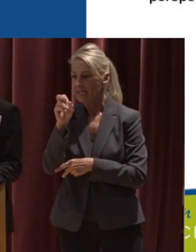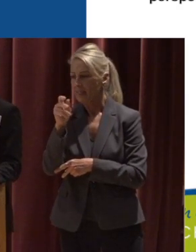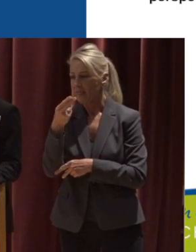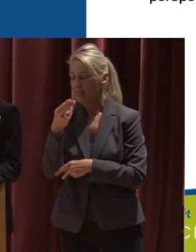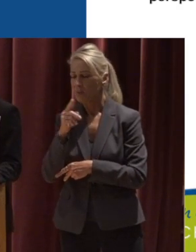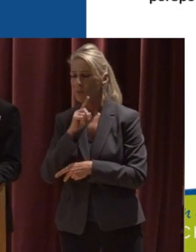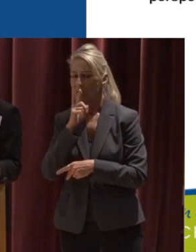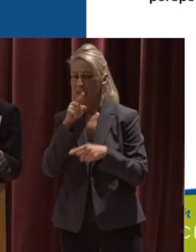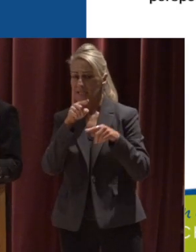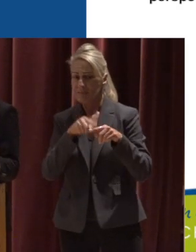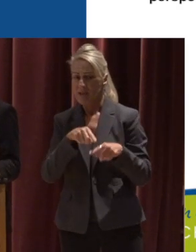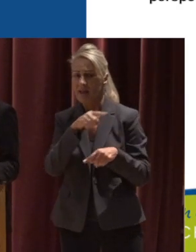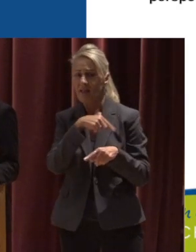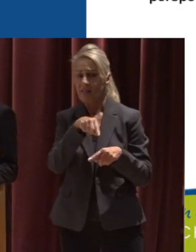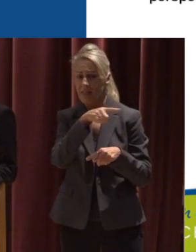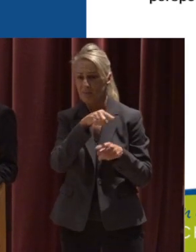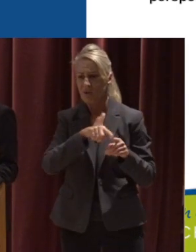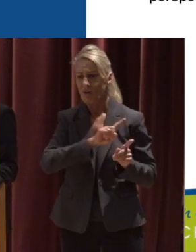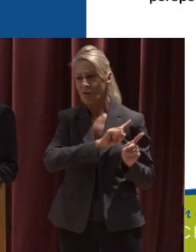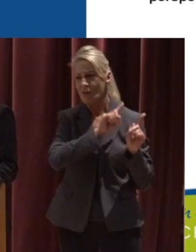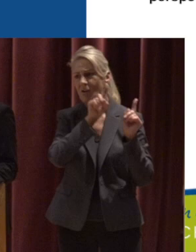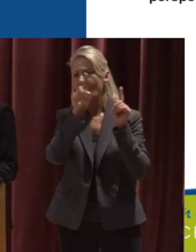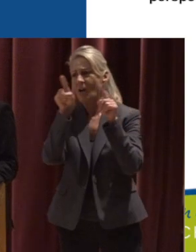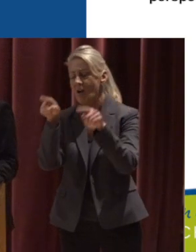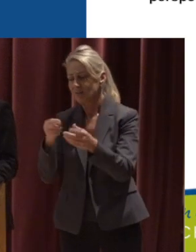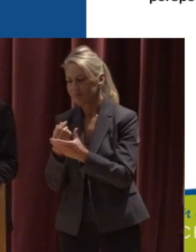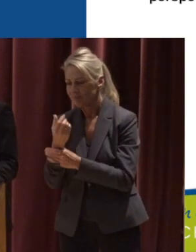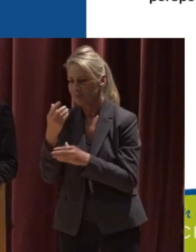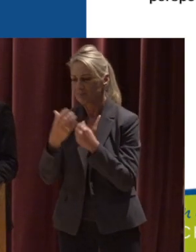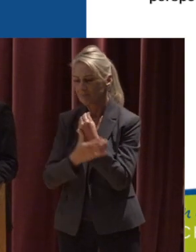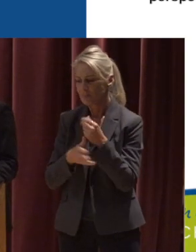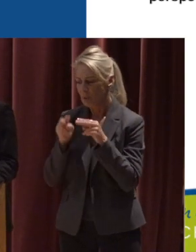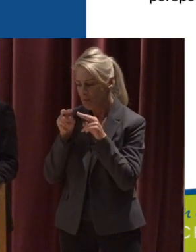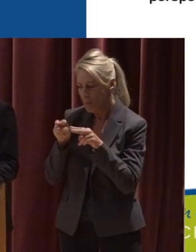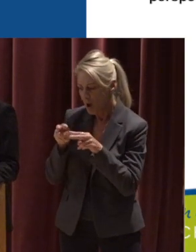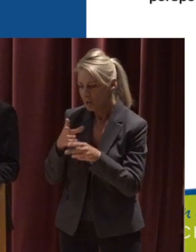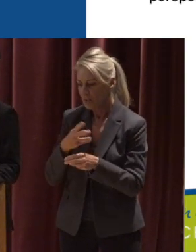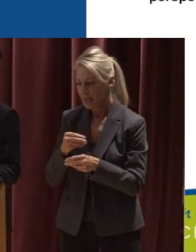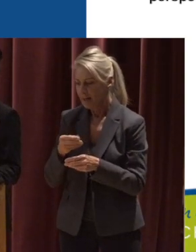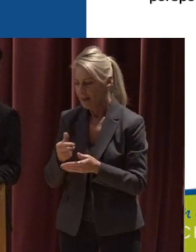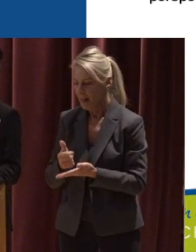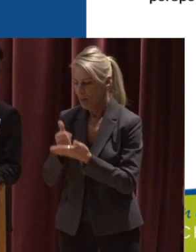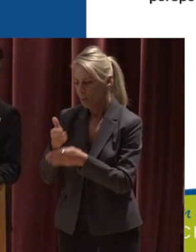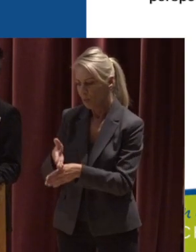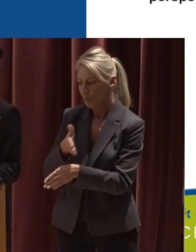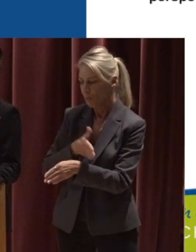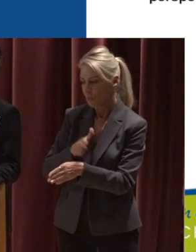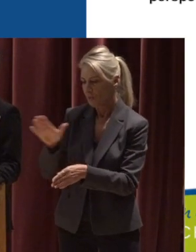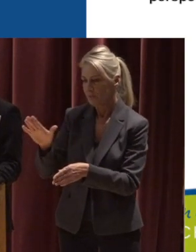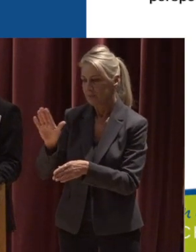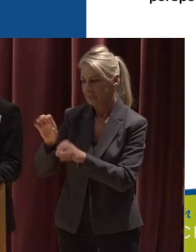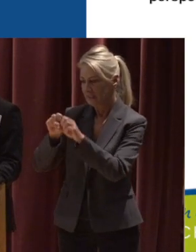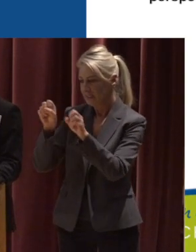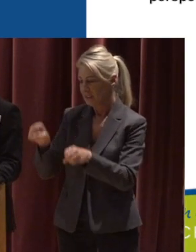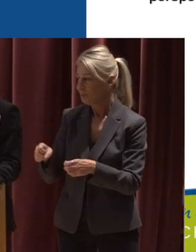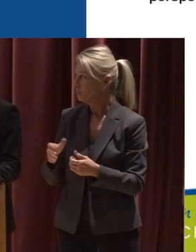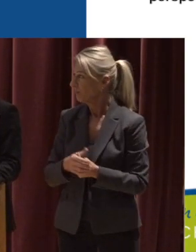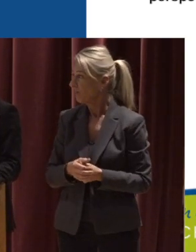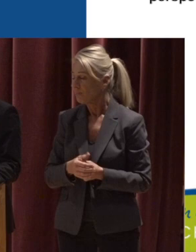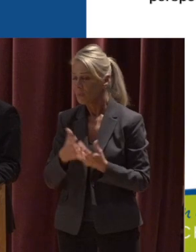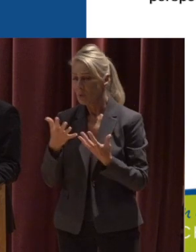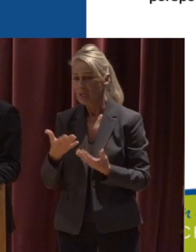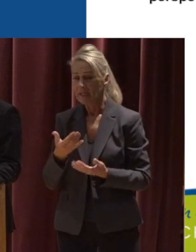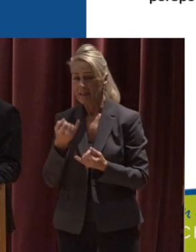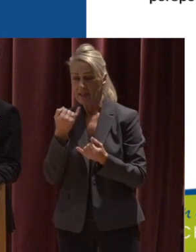really rely on them to get down into the streams And monitor and help improve those systems, okay? And I wanted to leave you with a final